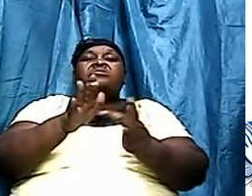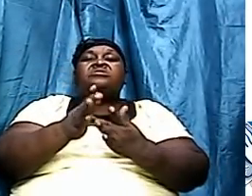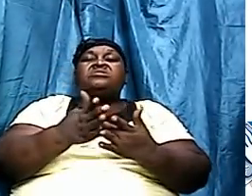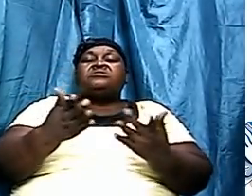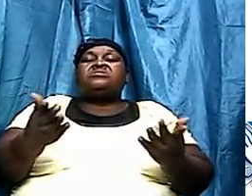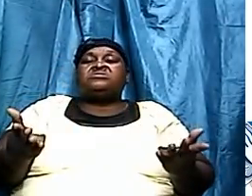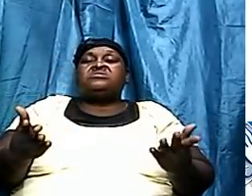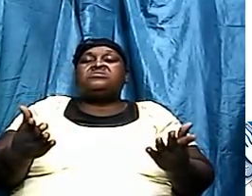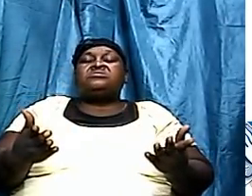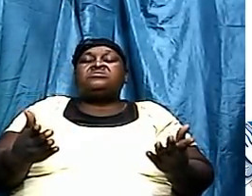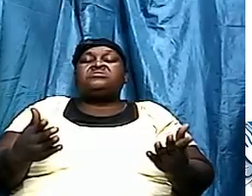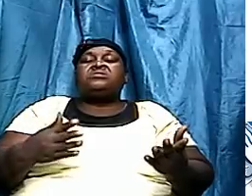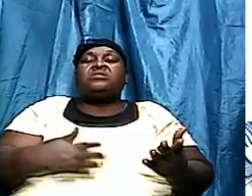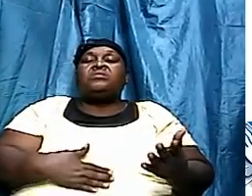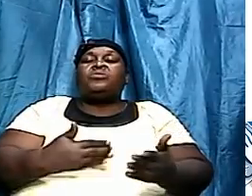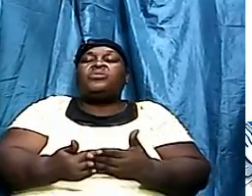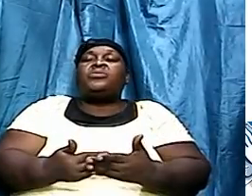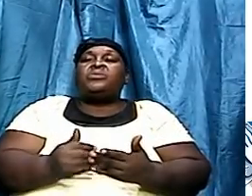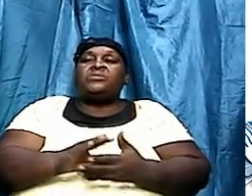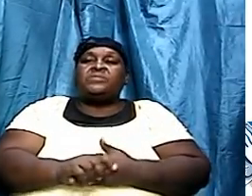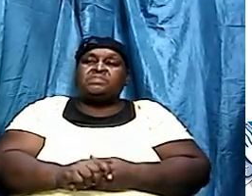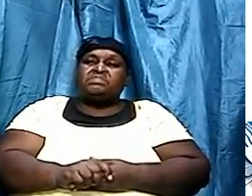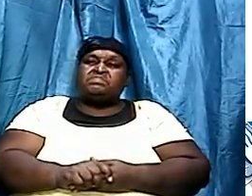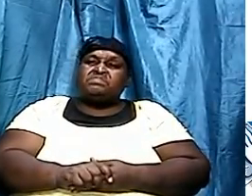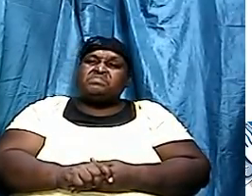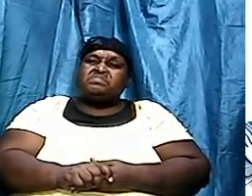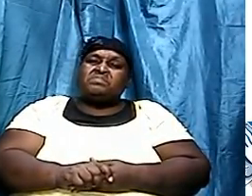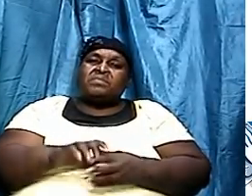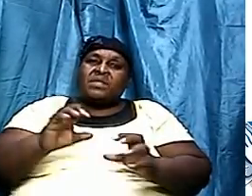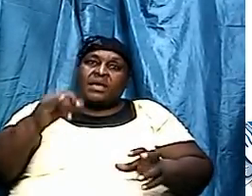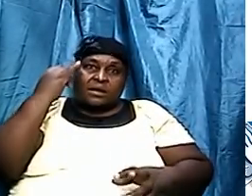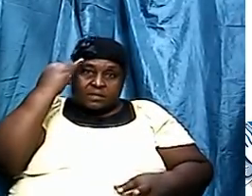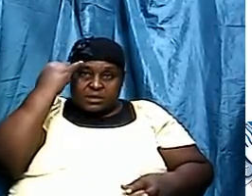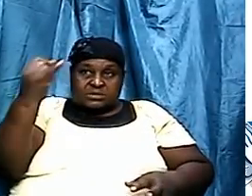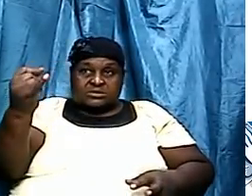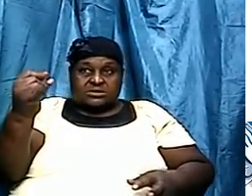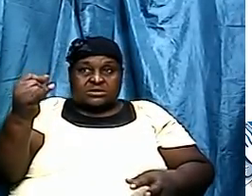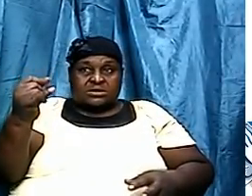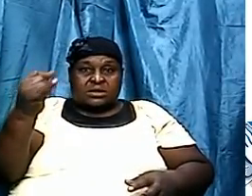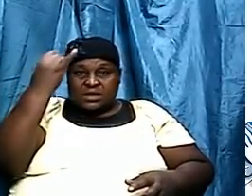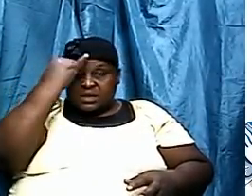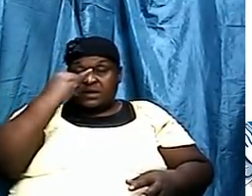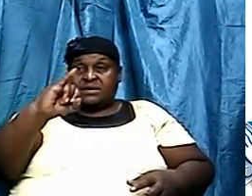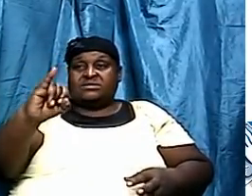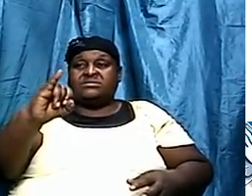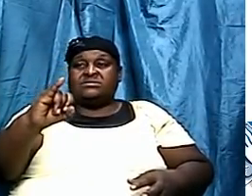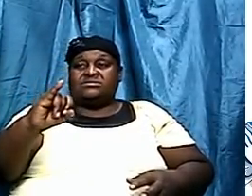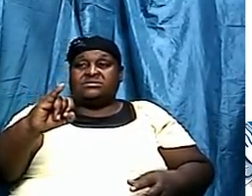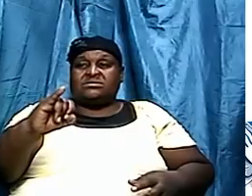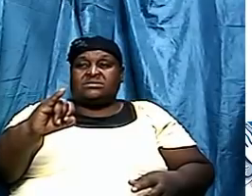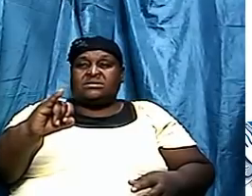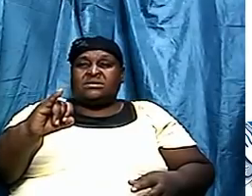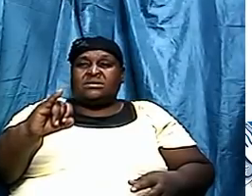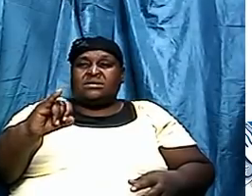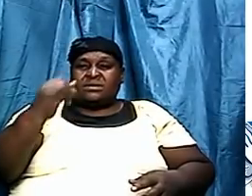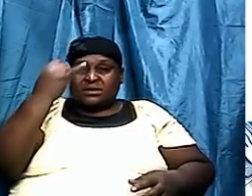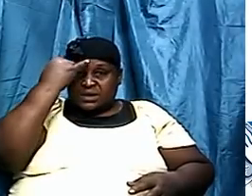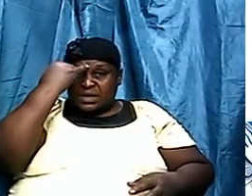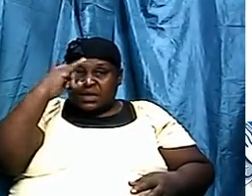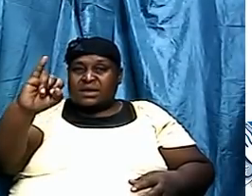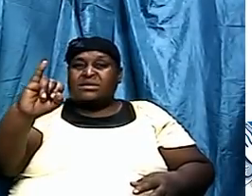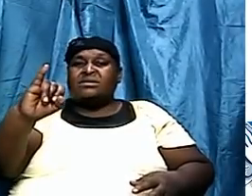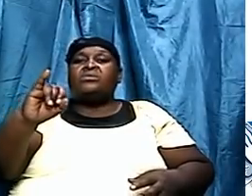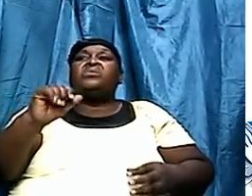that the earth is flat in his time. So you can imagine Isaiah. In Isaiah time it was